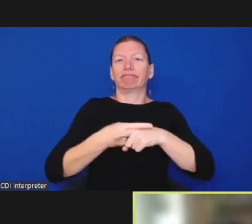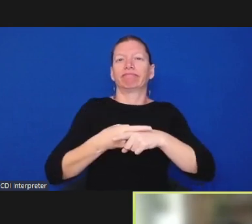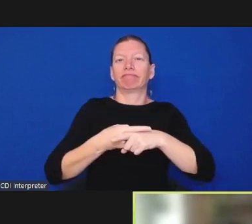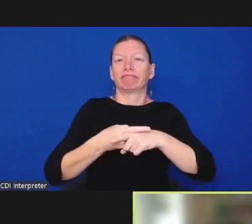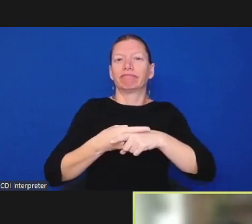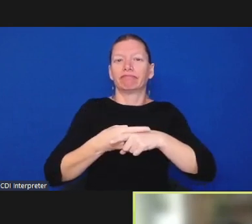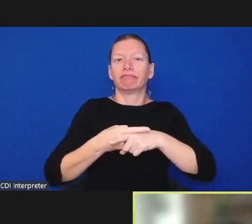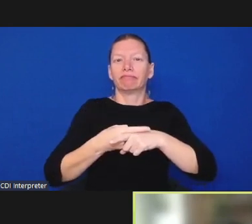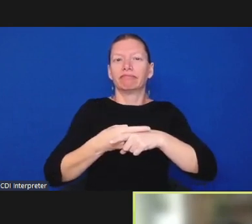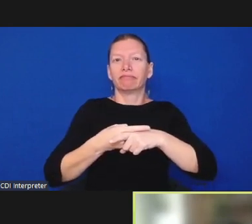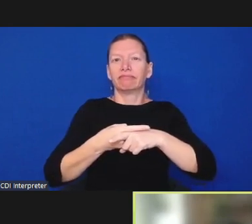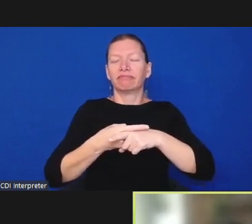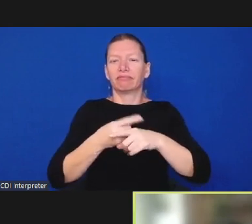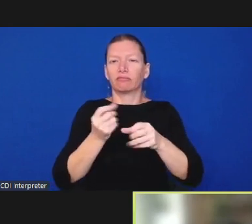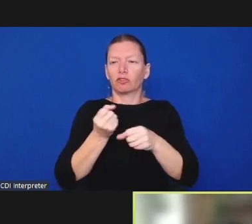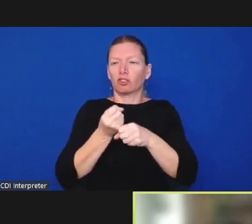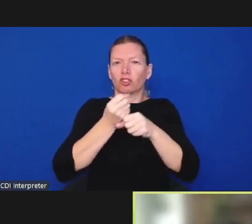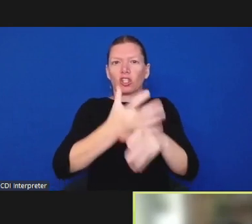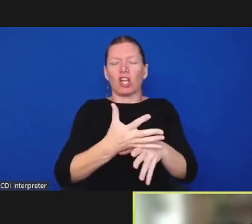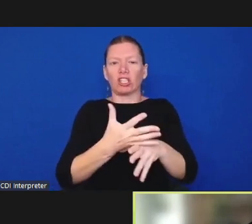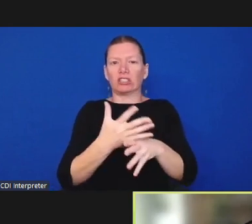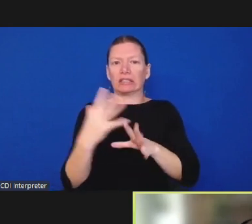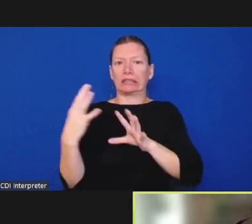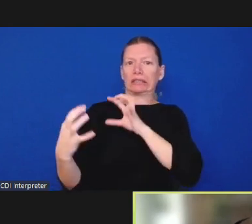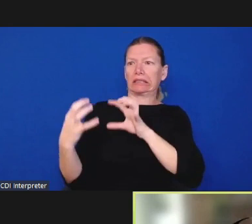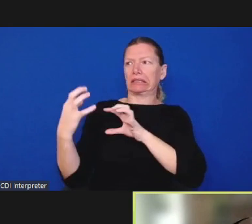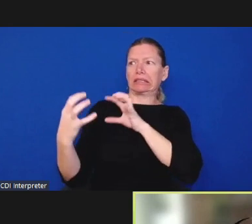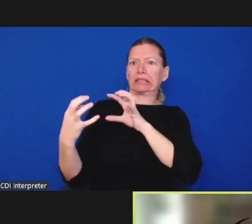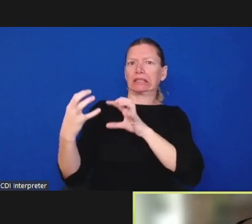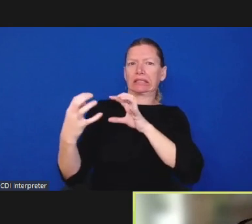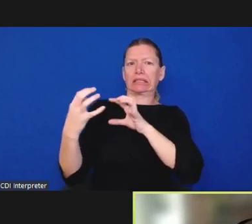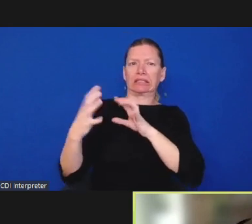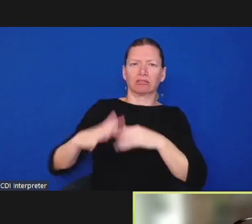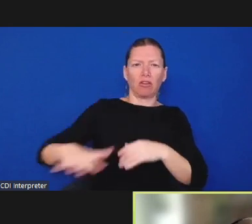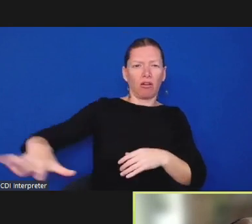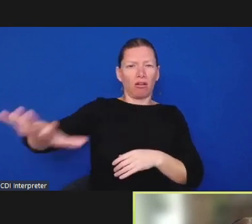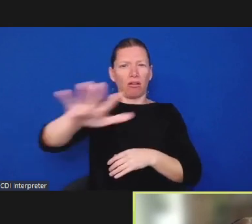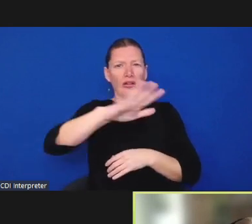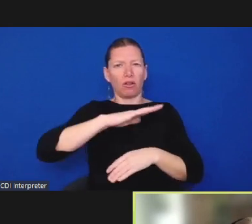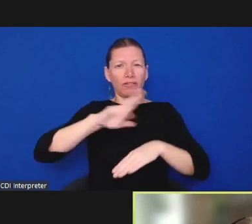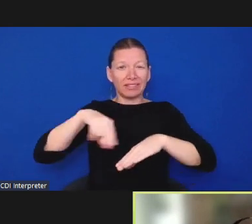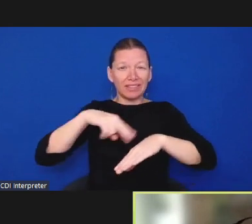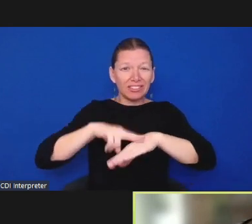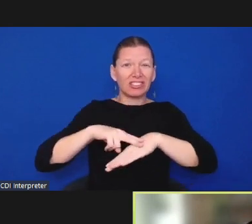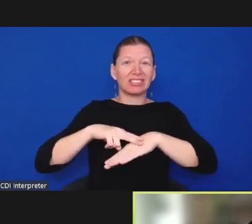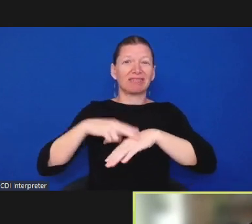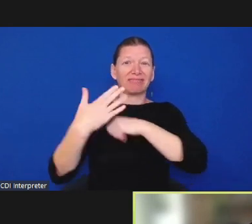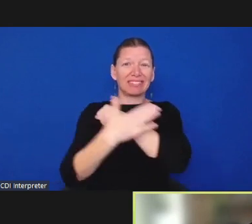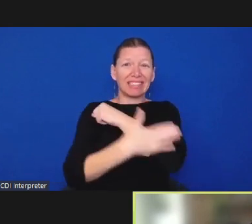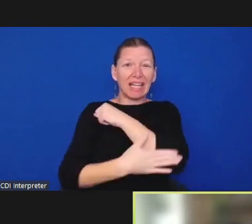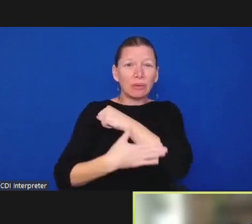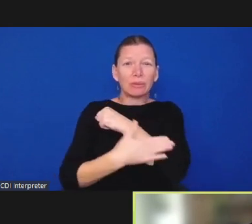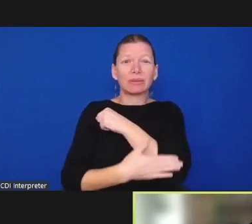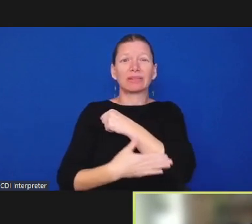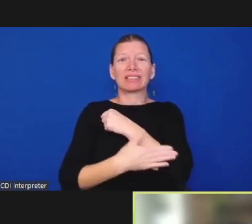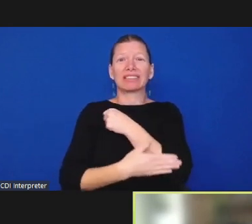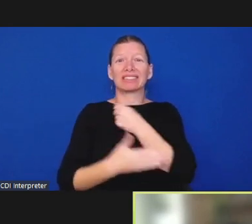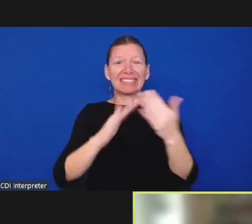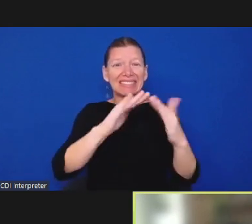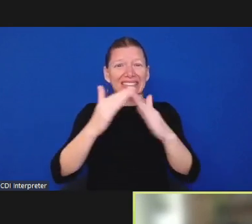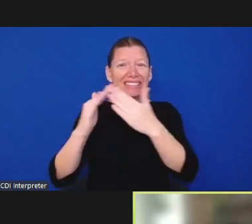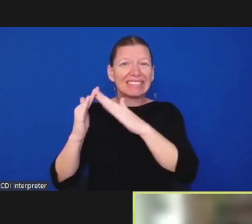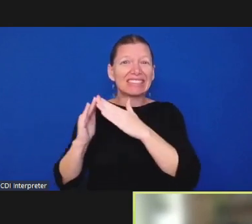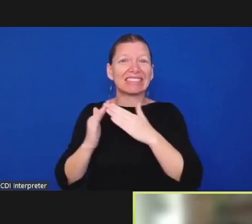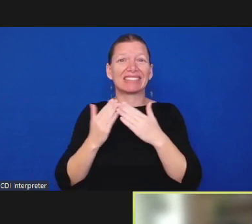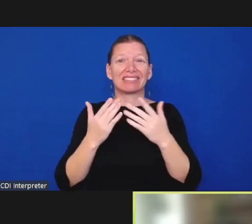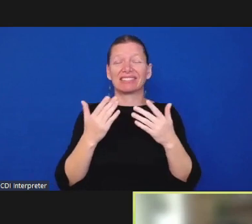and uh the enforcement agency and inherently at least from my perspective for not